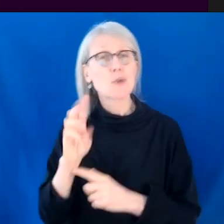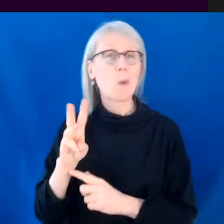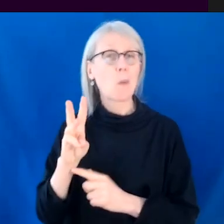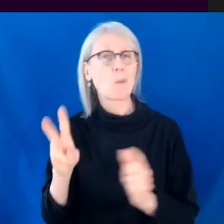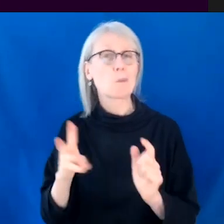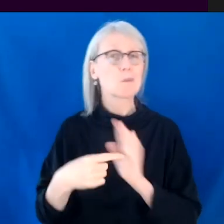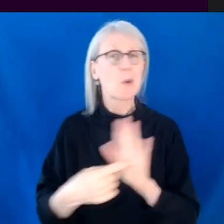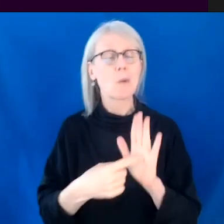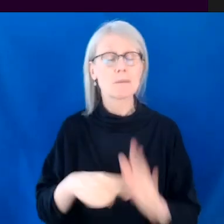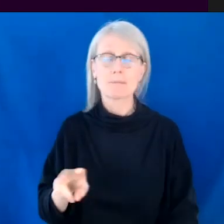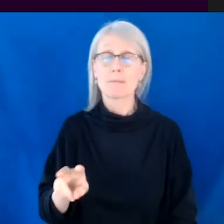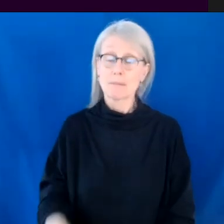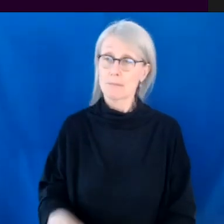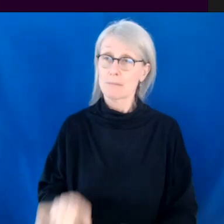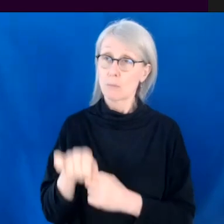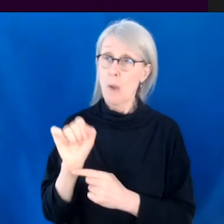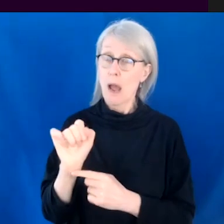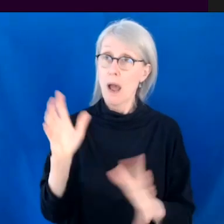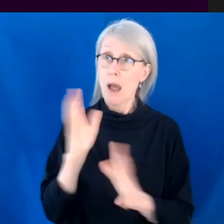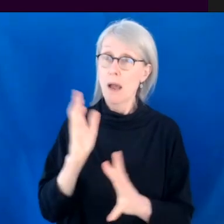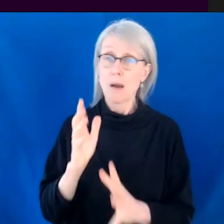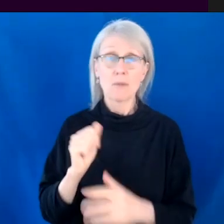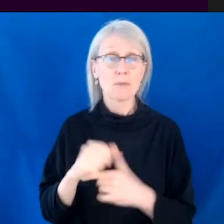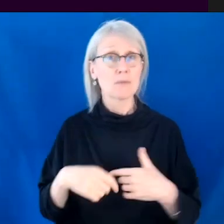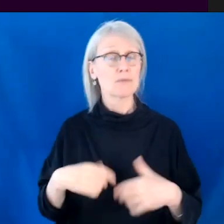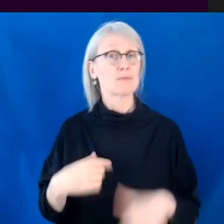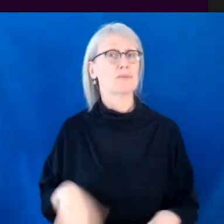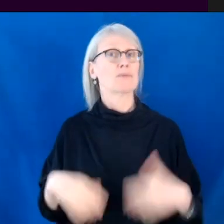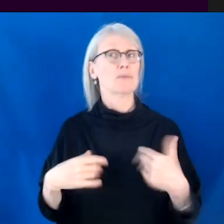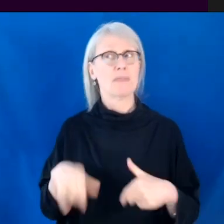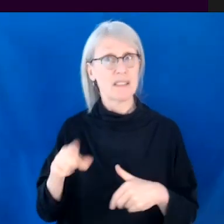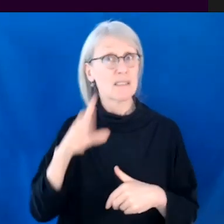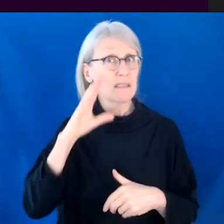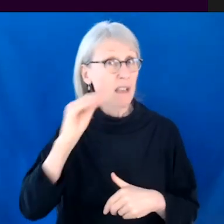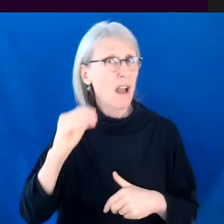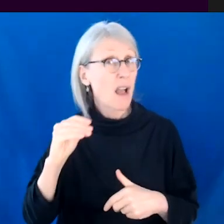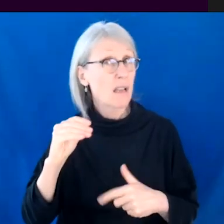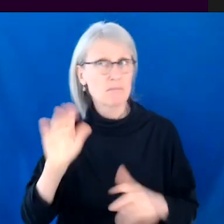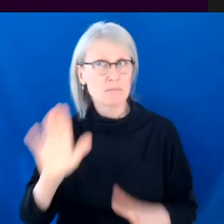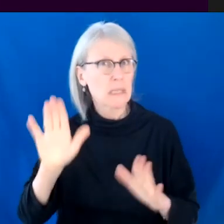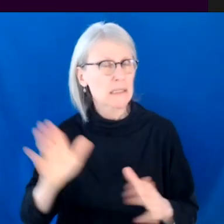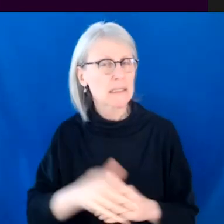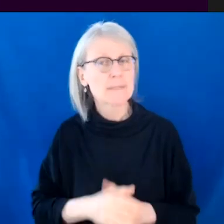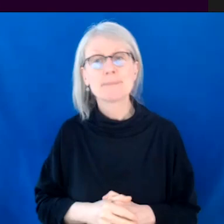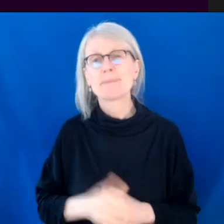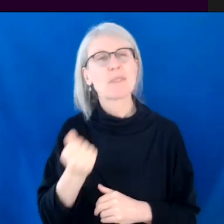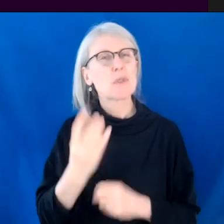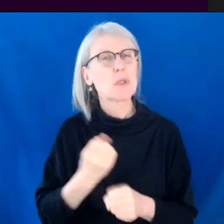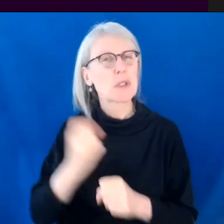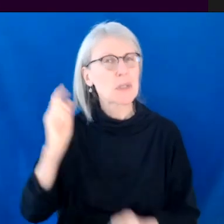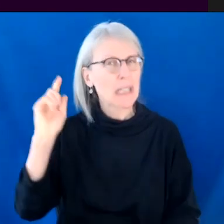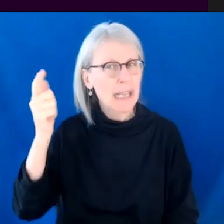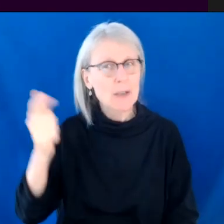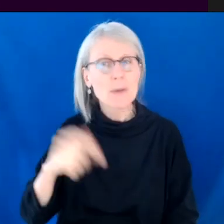so blown away and thinking like, wow, this, this guy is so incredible. And then a few years later, I went to